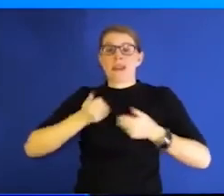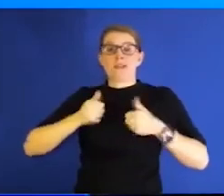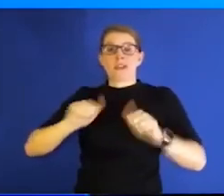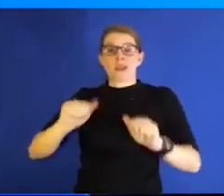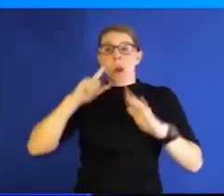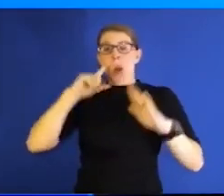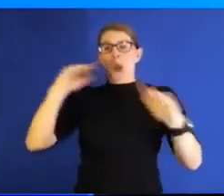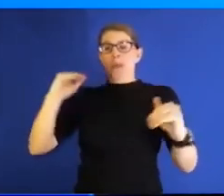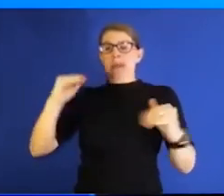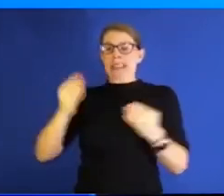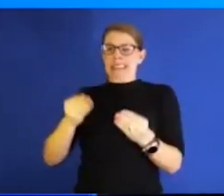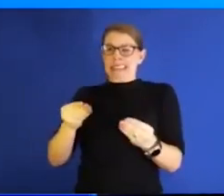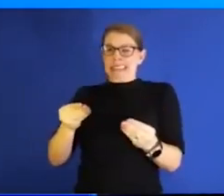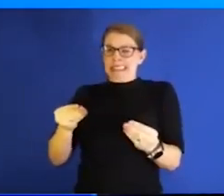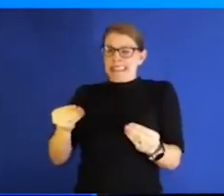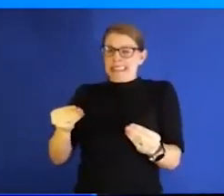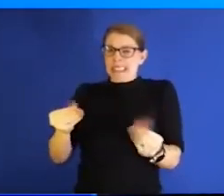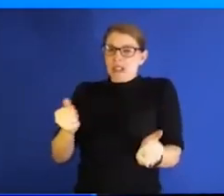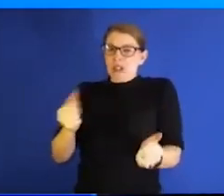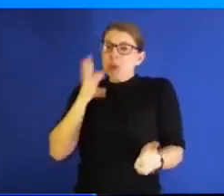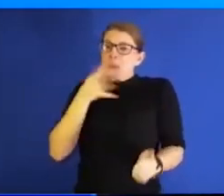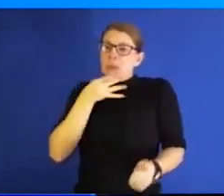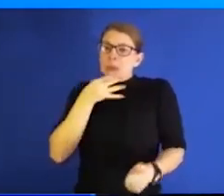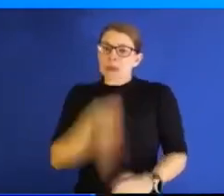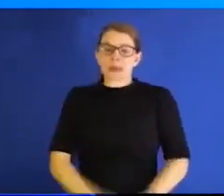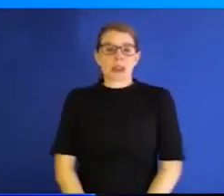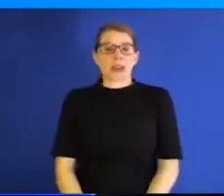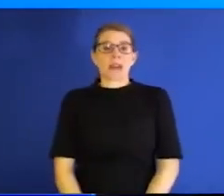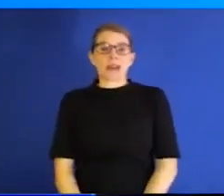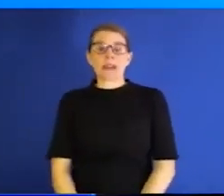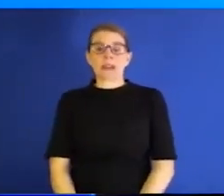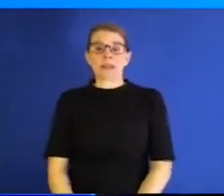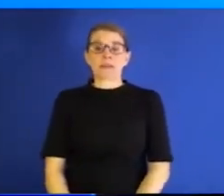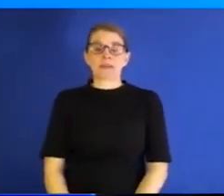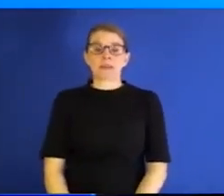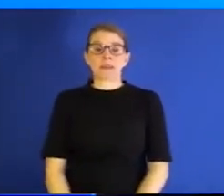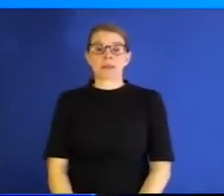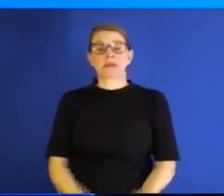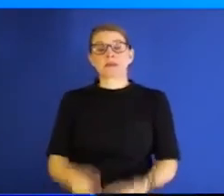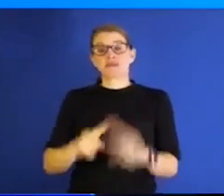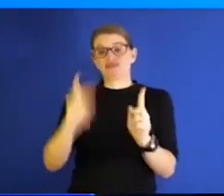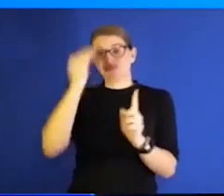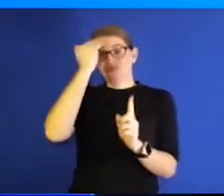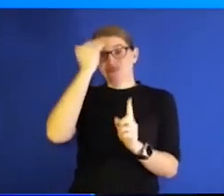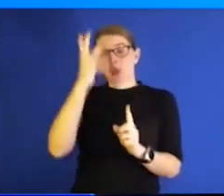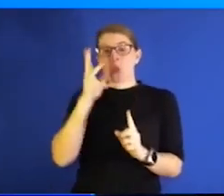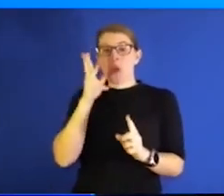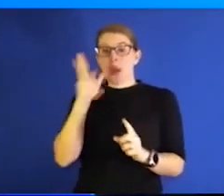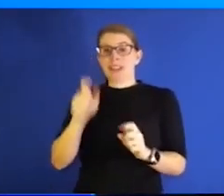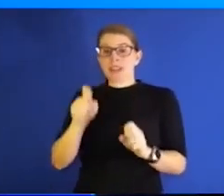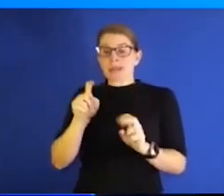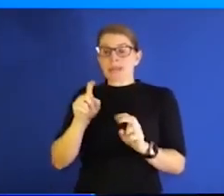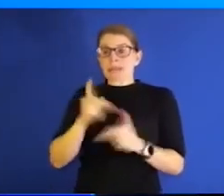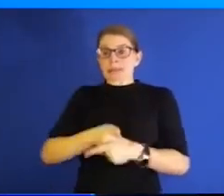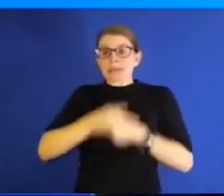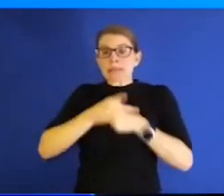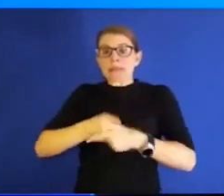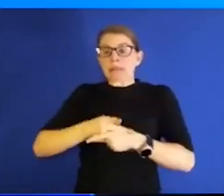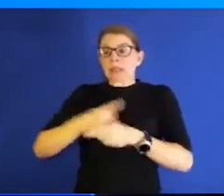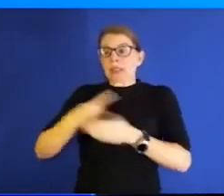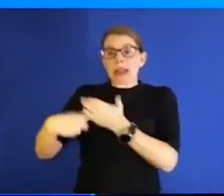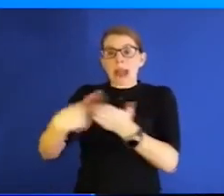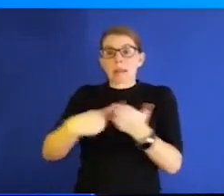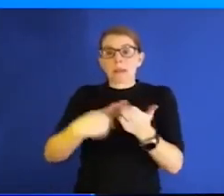way through this in the next handful of weeks. And yet, I know that we're going to have to stay diligent. And those collaborations will be fruitful